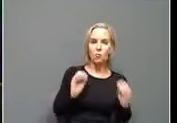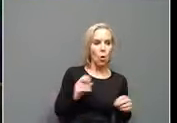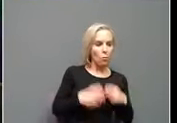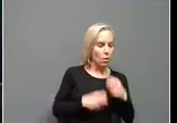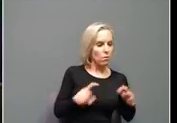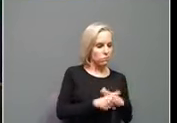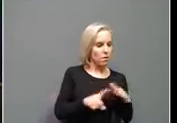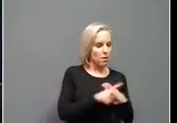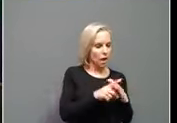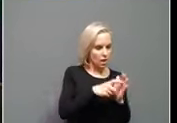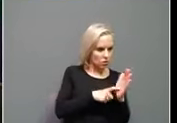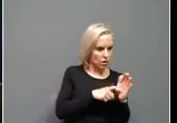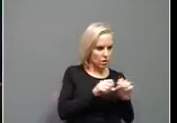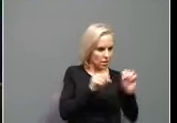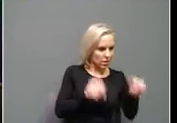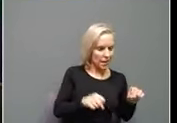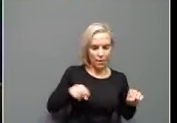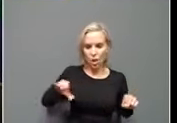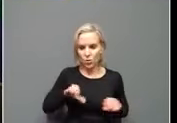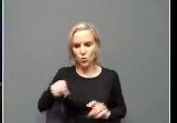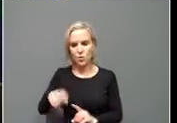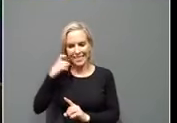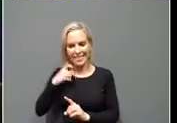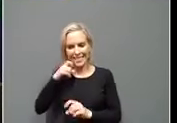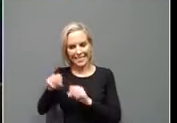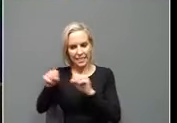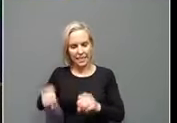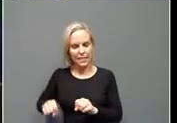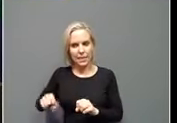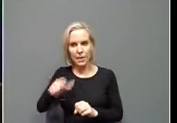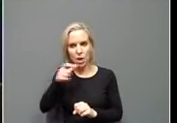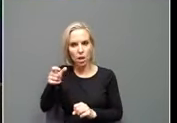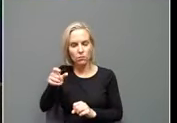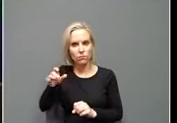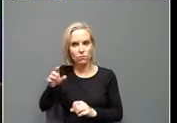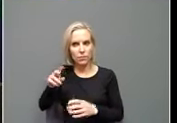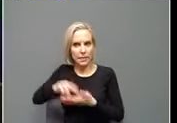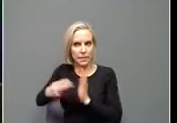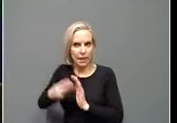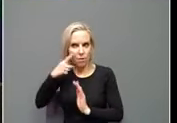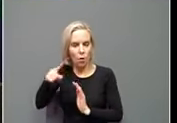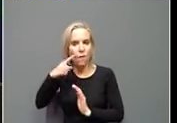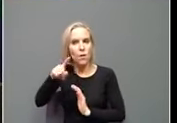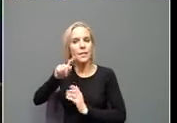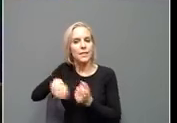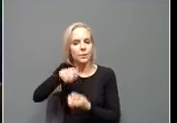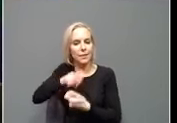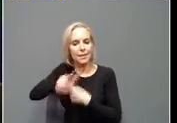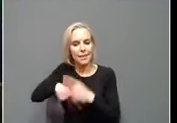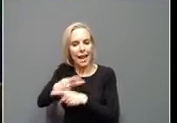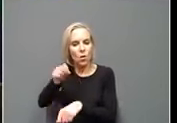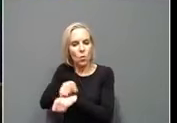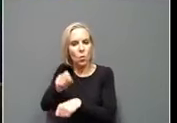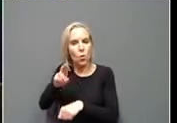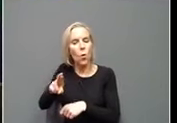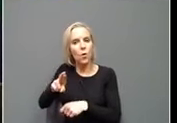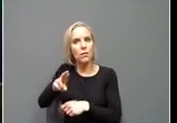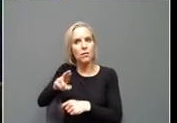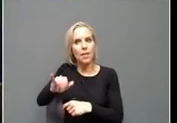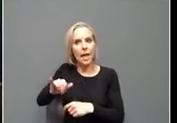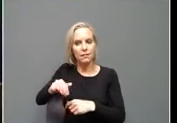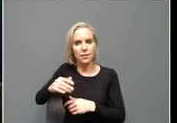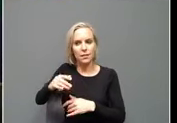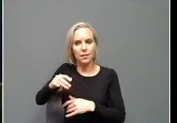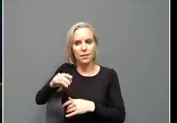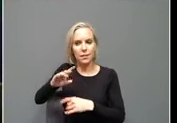existing systems to do things they were never intended or envisioned to do, either for the specific type of work or the pace of which and volume at which